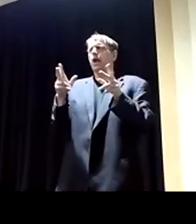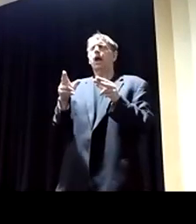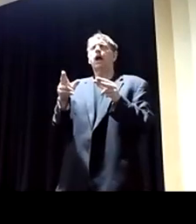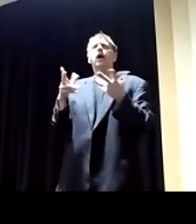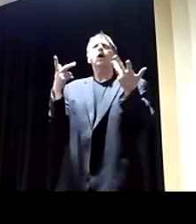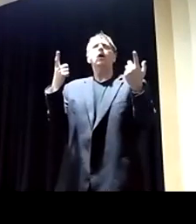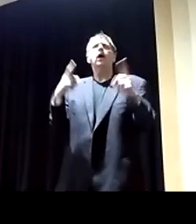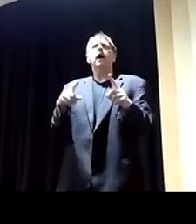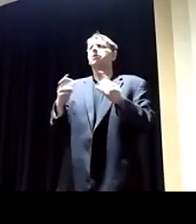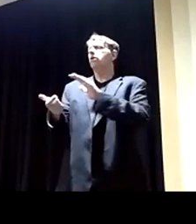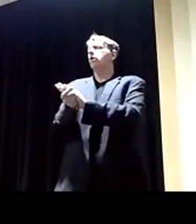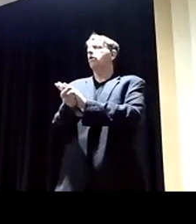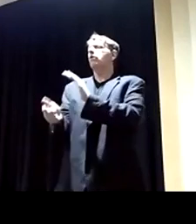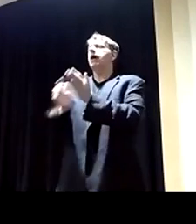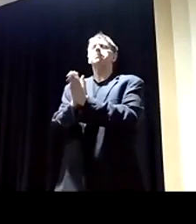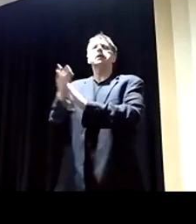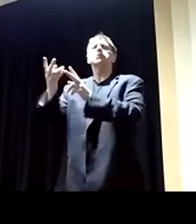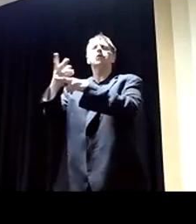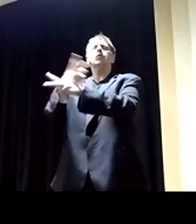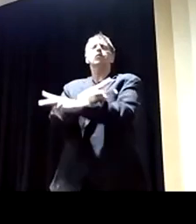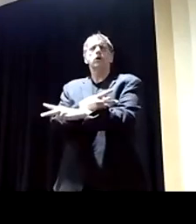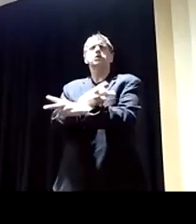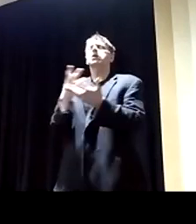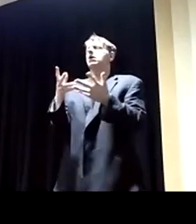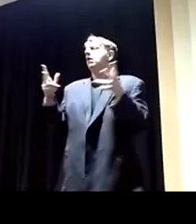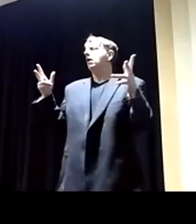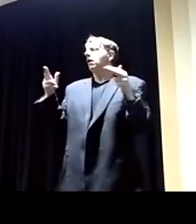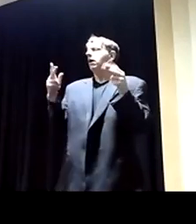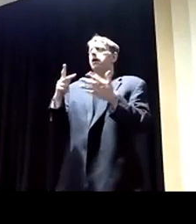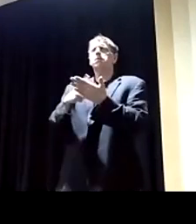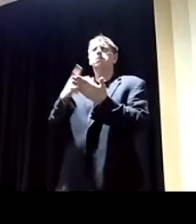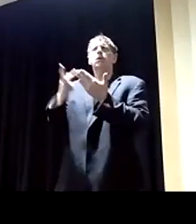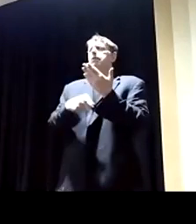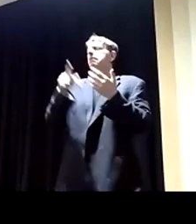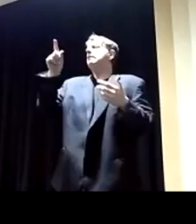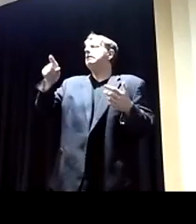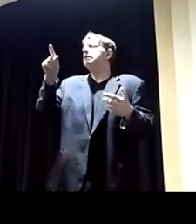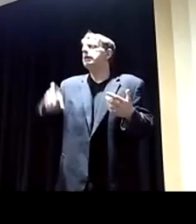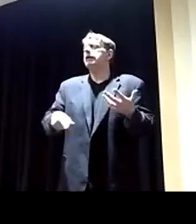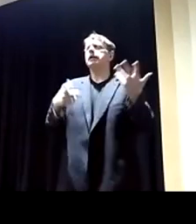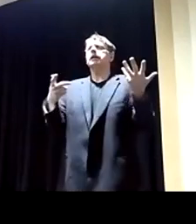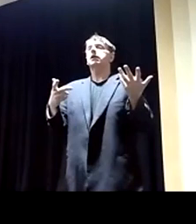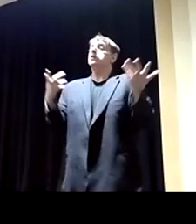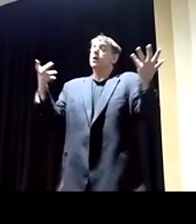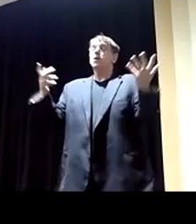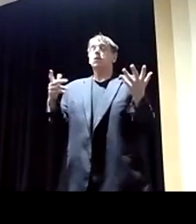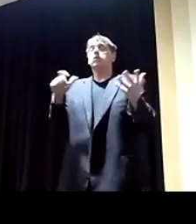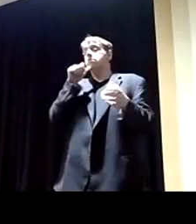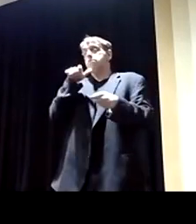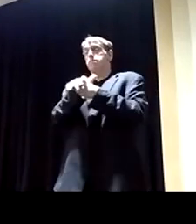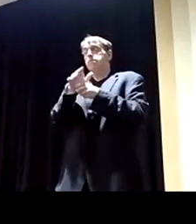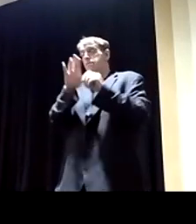We're cutting sports programs. We're cutting the arts and music programs. And this just leaves more and more problems and despair and lack of hope.